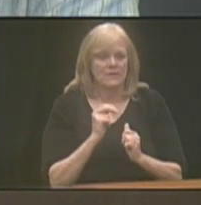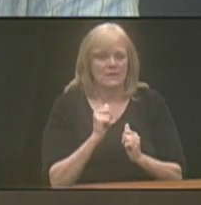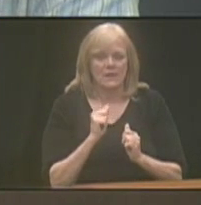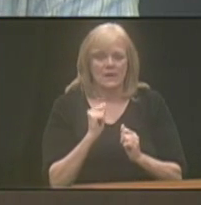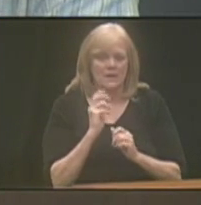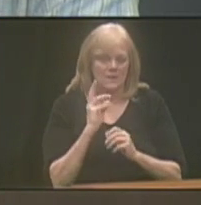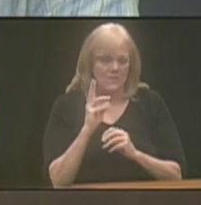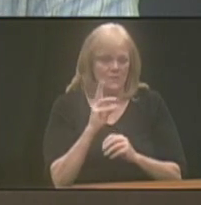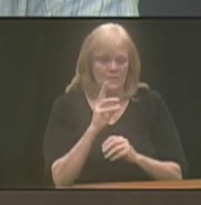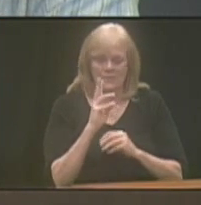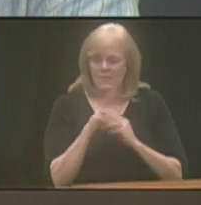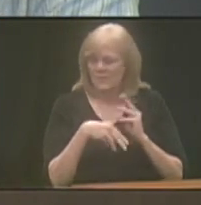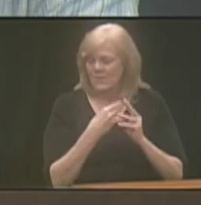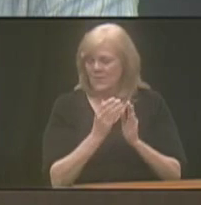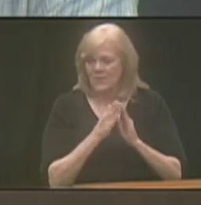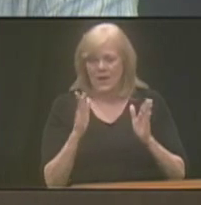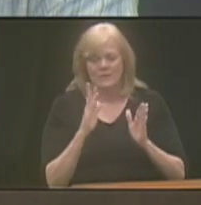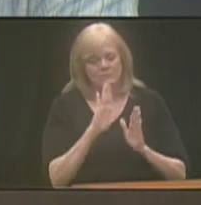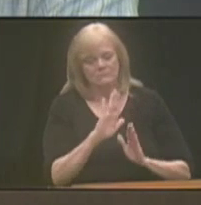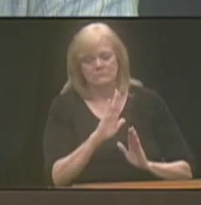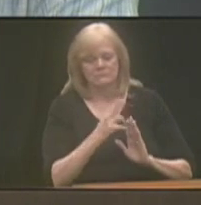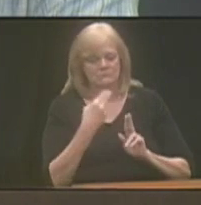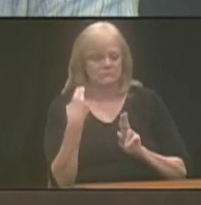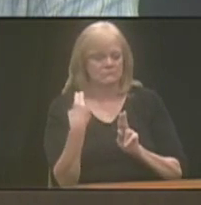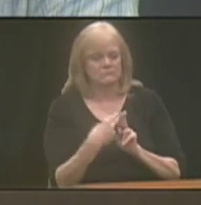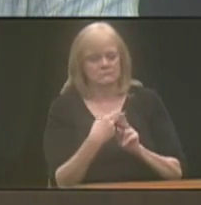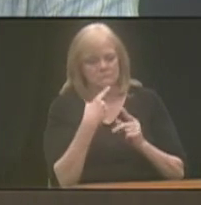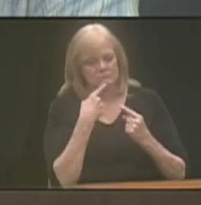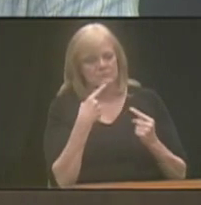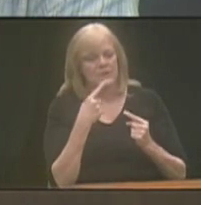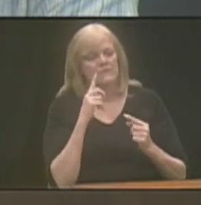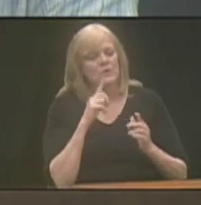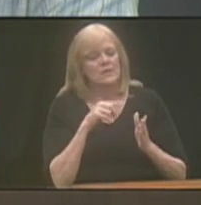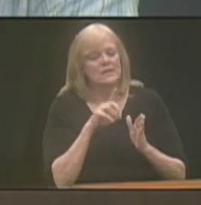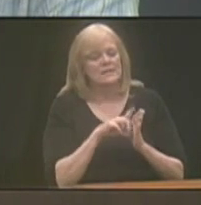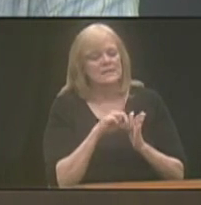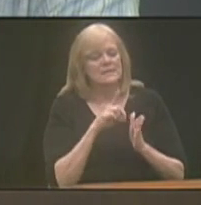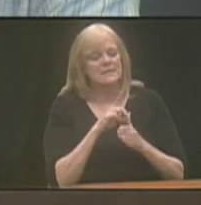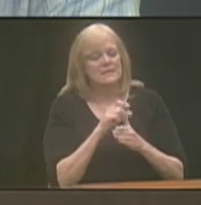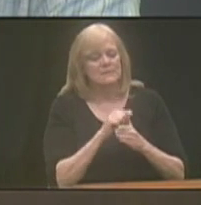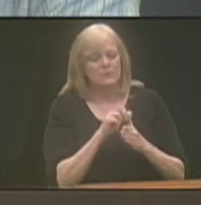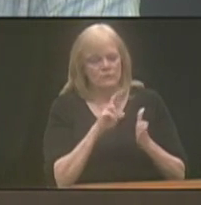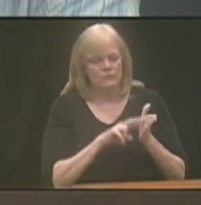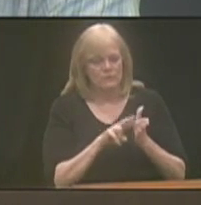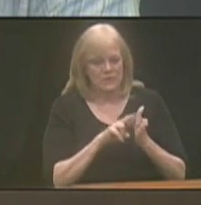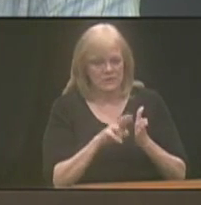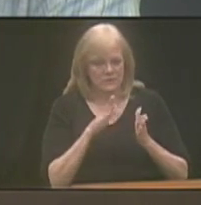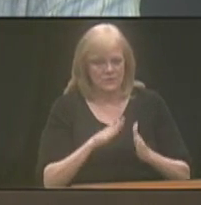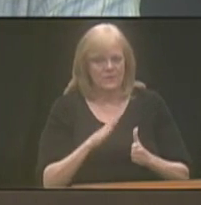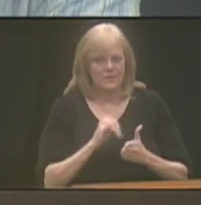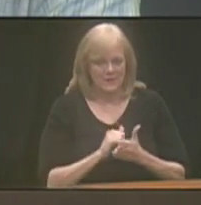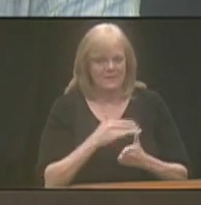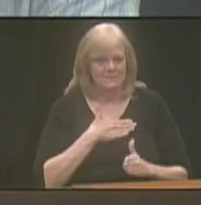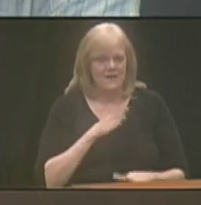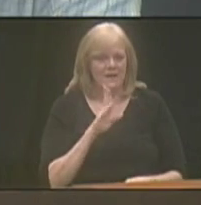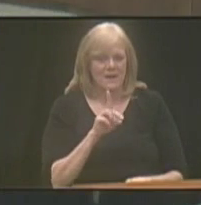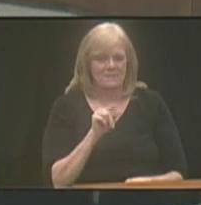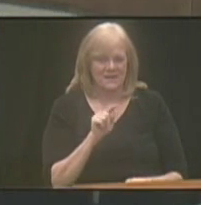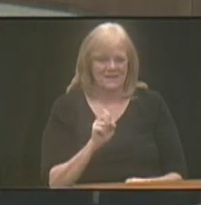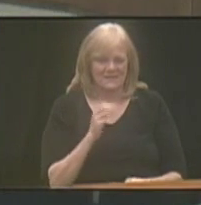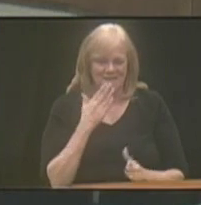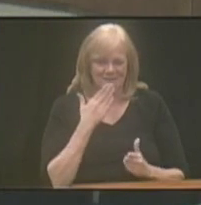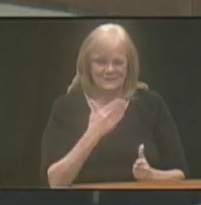worldwide reputation as a disability researcher. So that would be my update. Thank you.